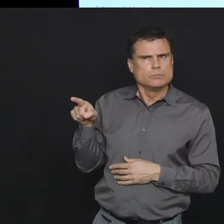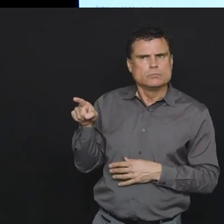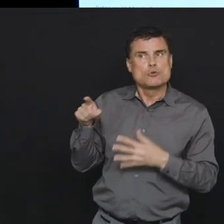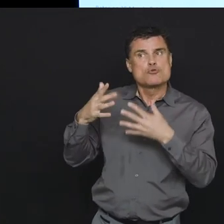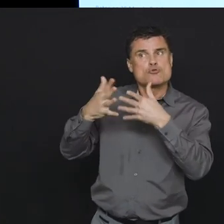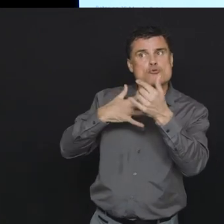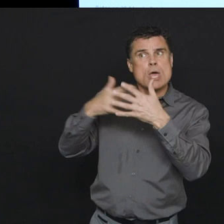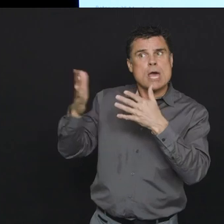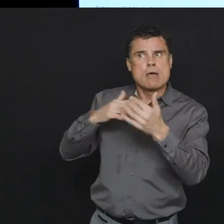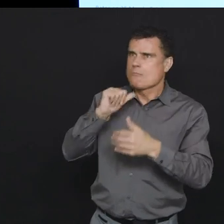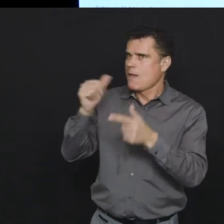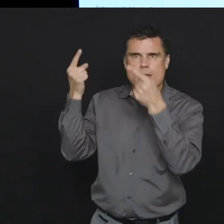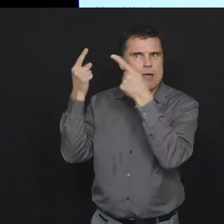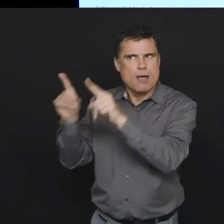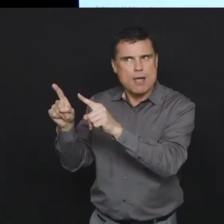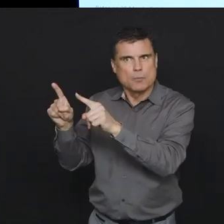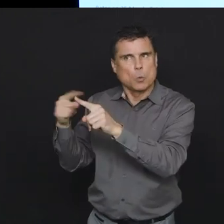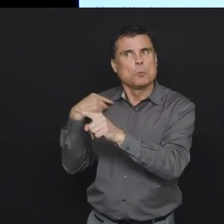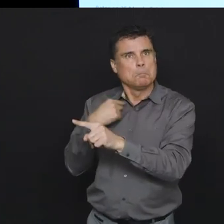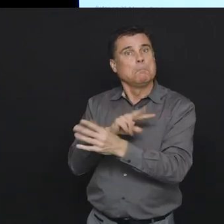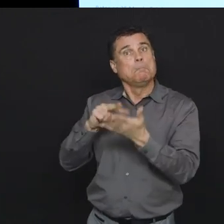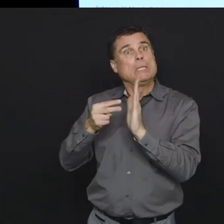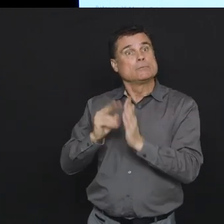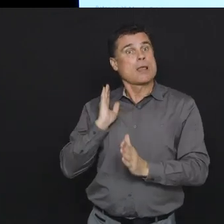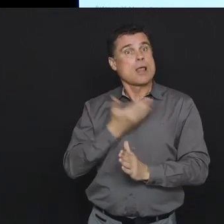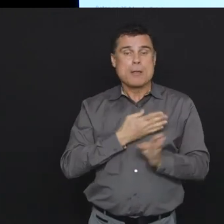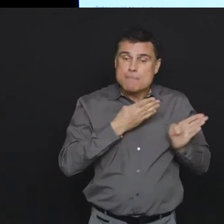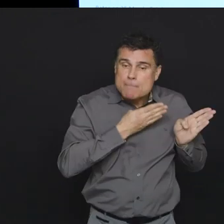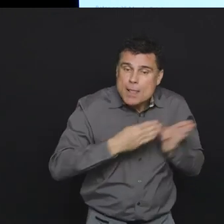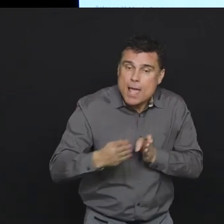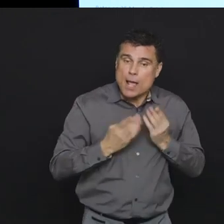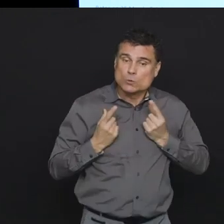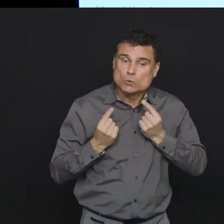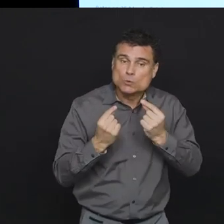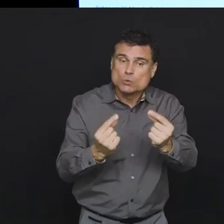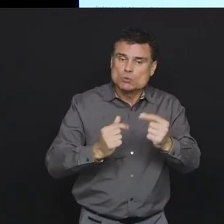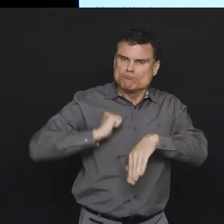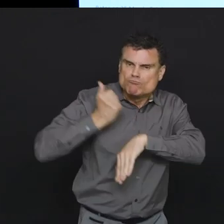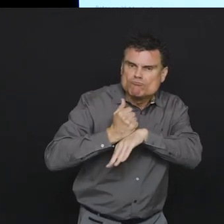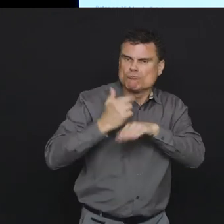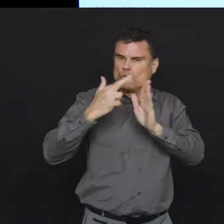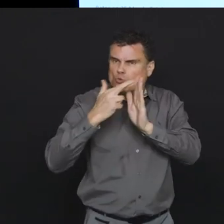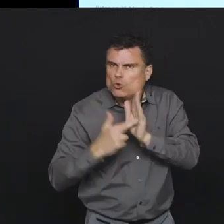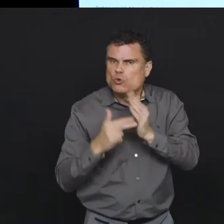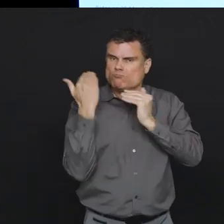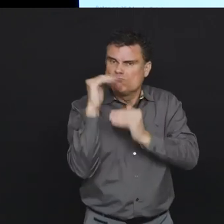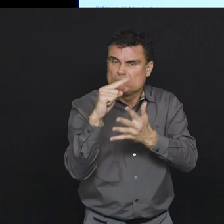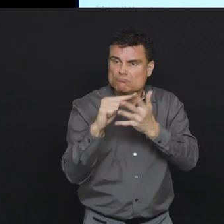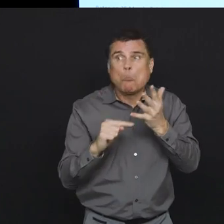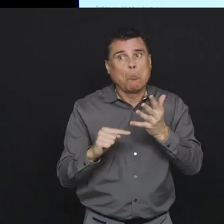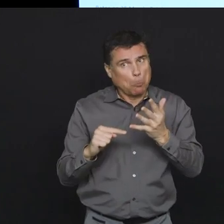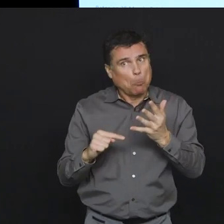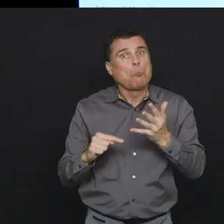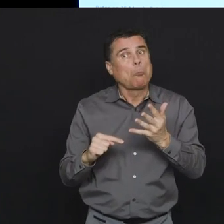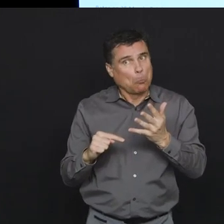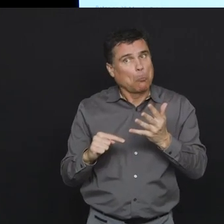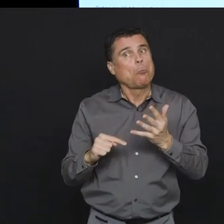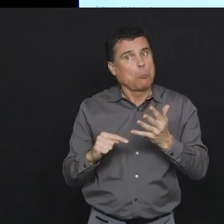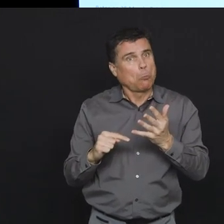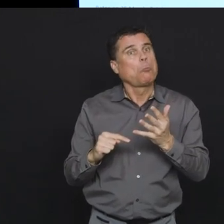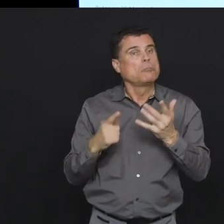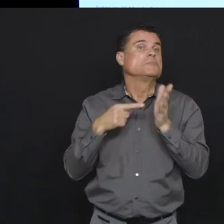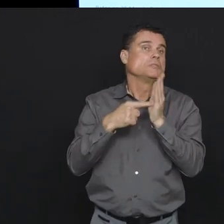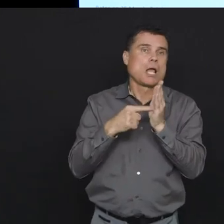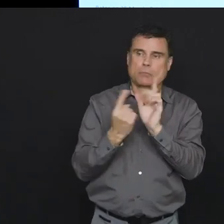testing strategy but also you know driven by our physical distancing and the important thing that everybody is